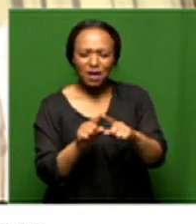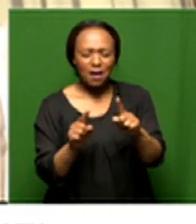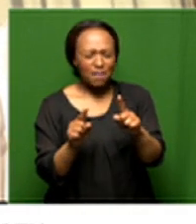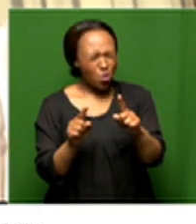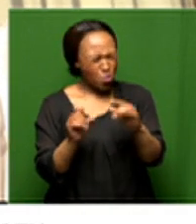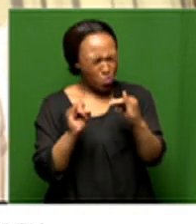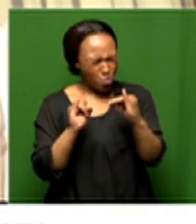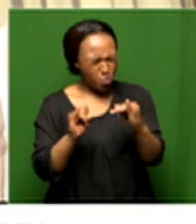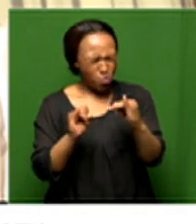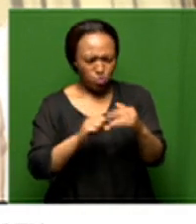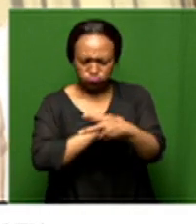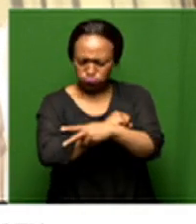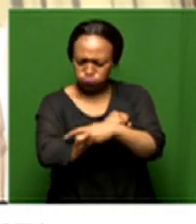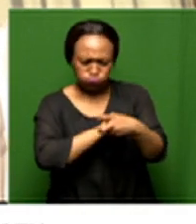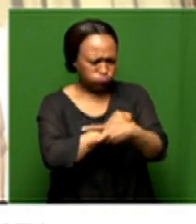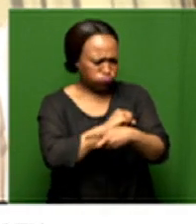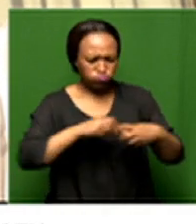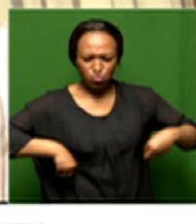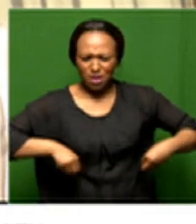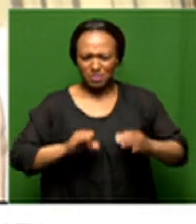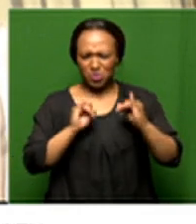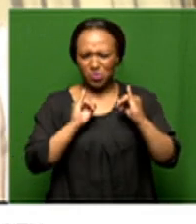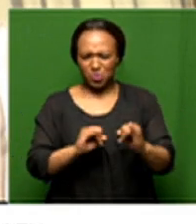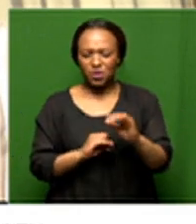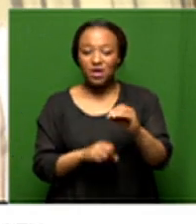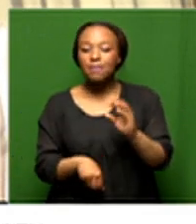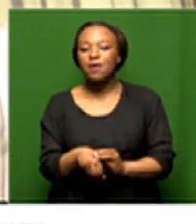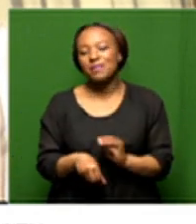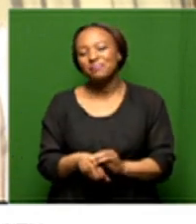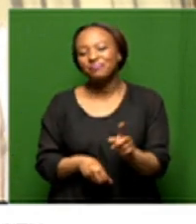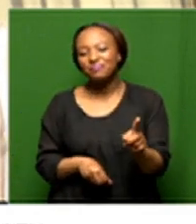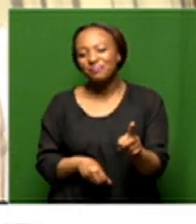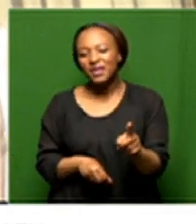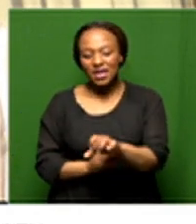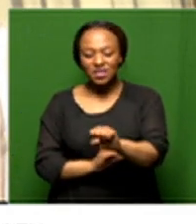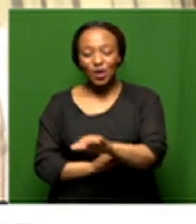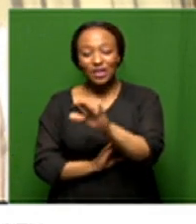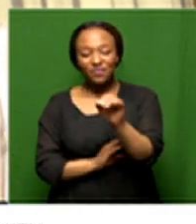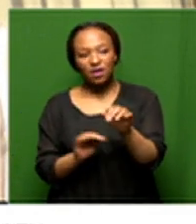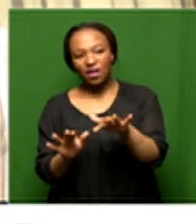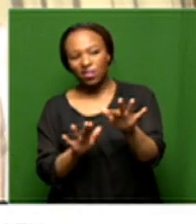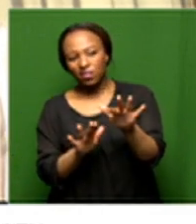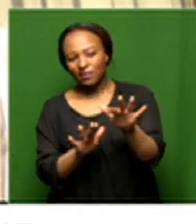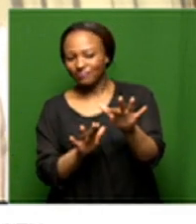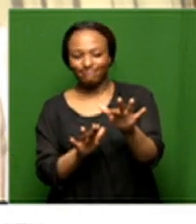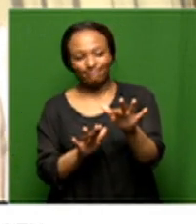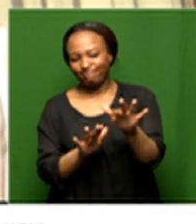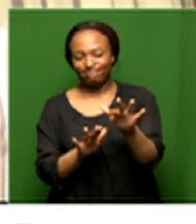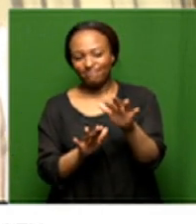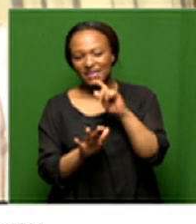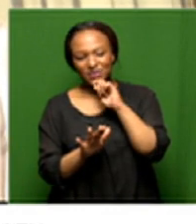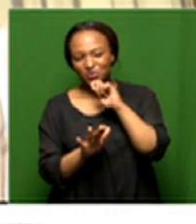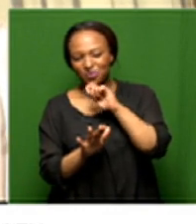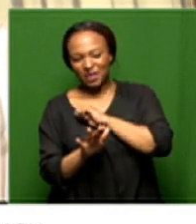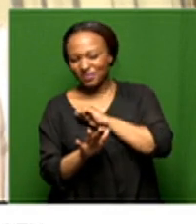rampant corruption happening there and this is the problem is that the trust of south africans is slowly eroding if it